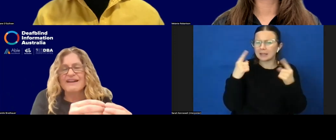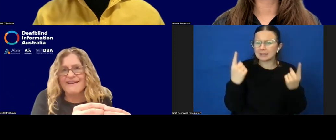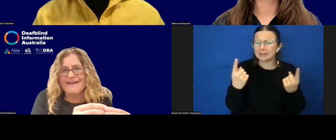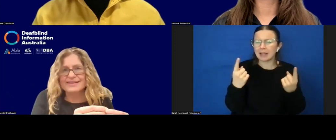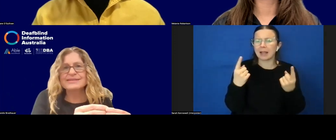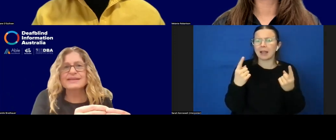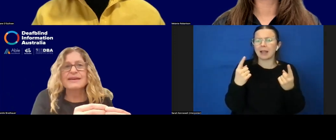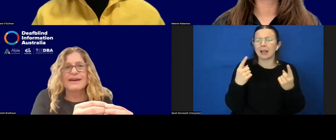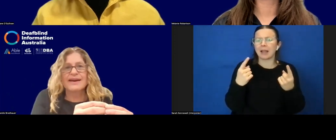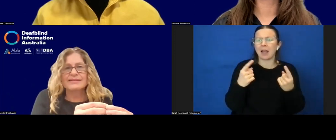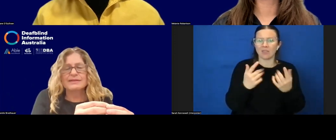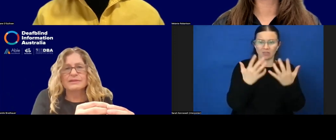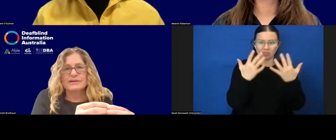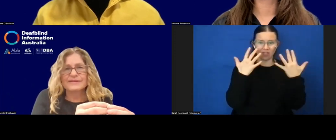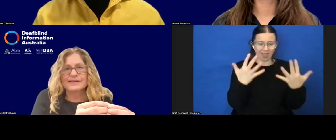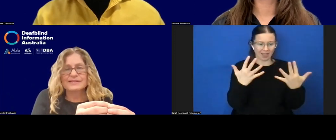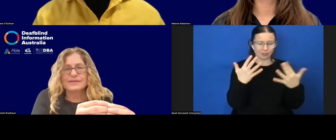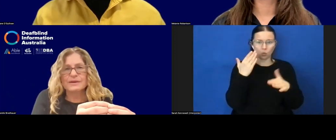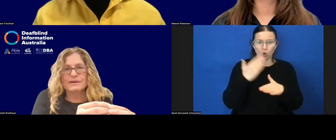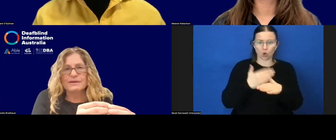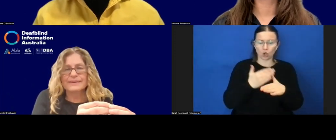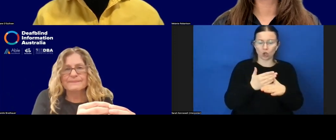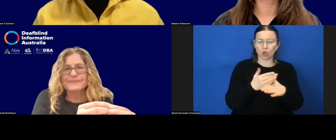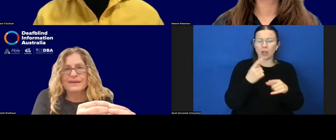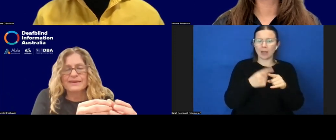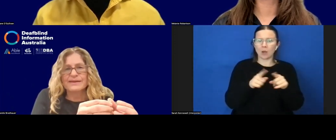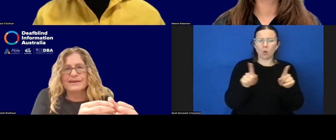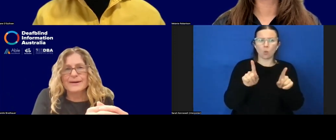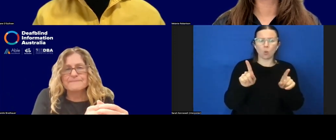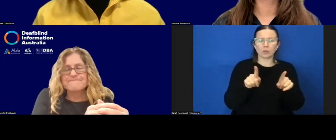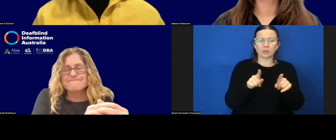work of the hands and the learning that's occurring.